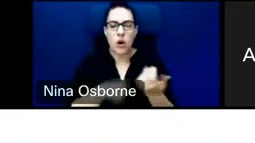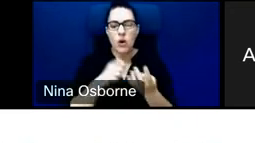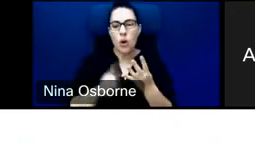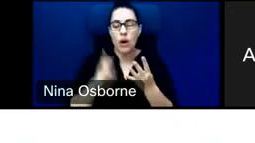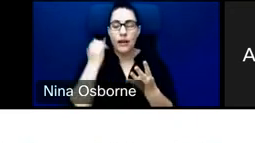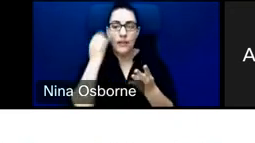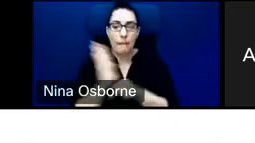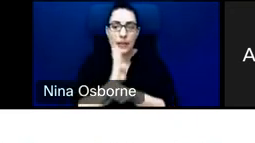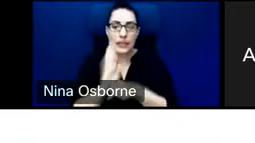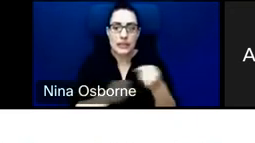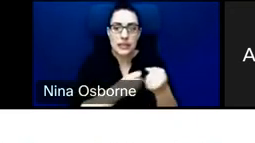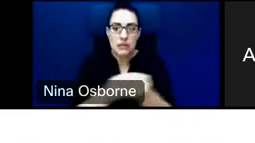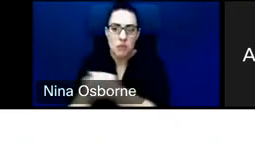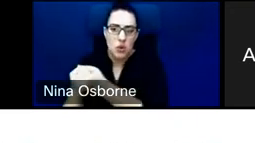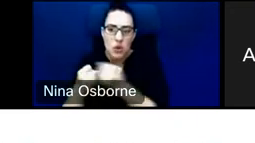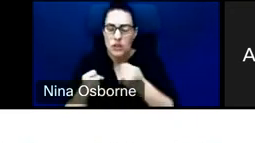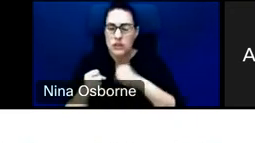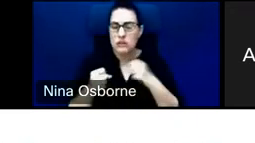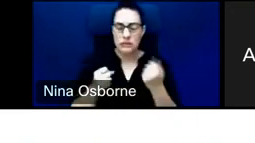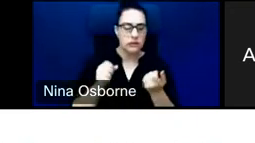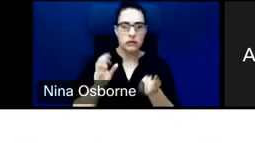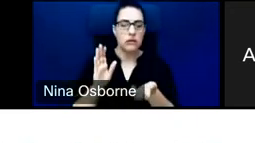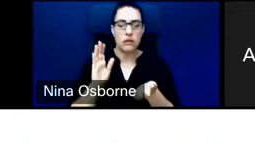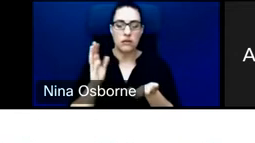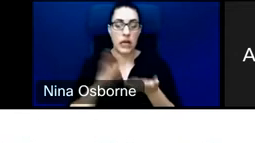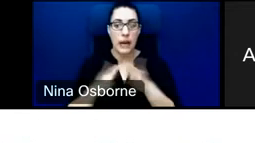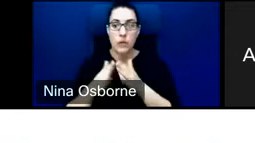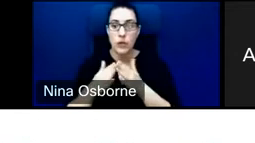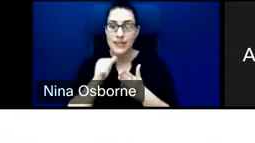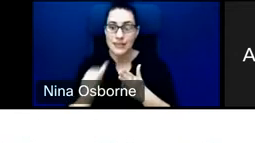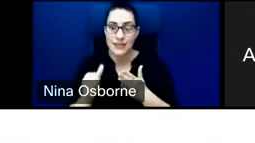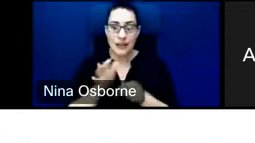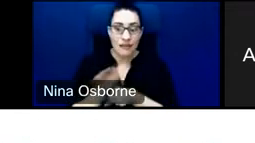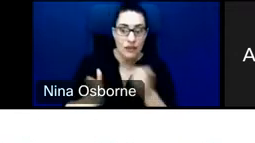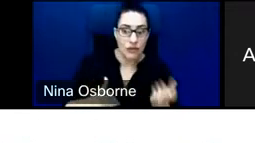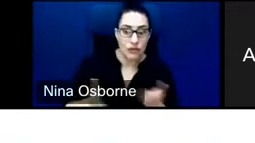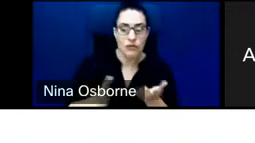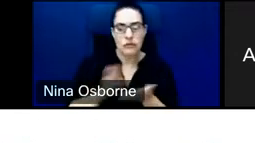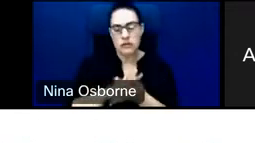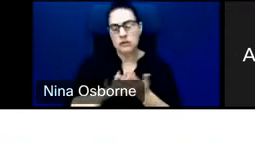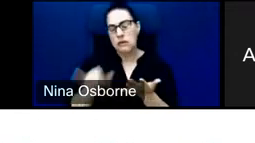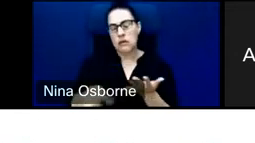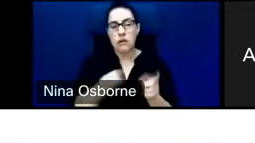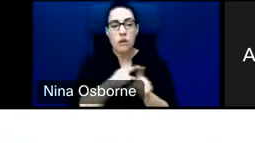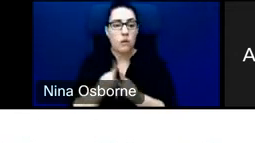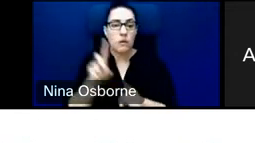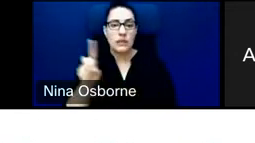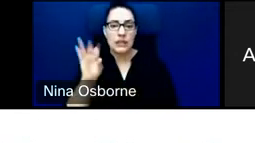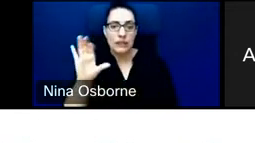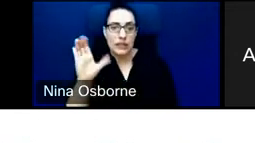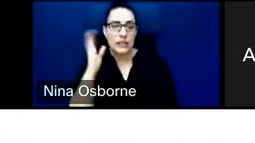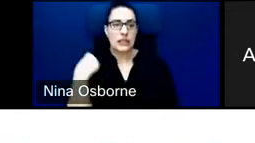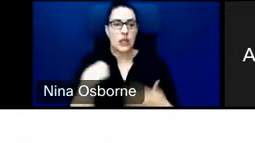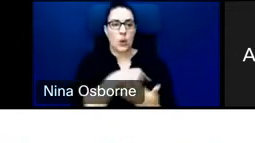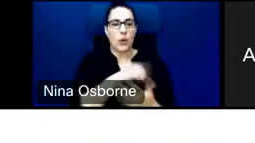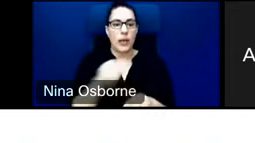I think the other thing that DFC does that I'm going to jump around a little bit is provide political risk insurance. So we